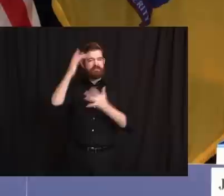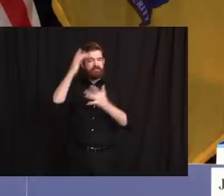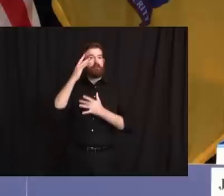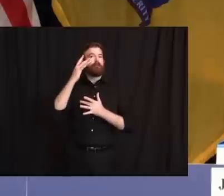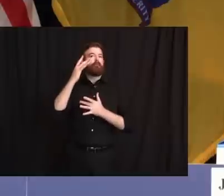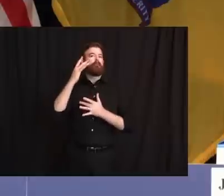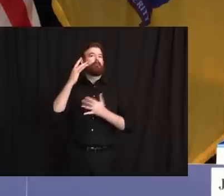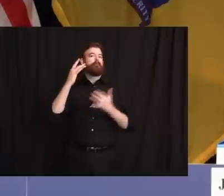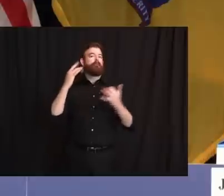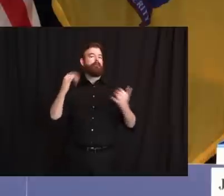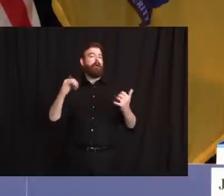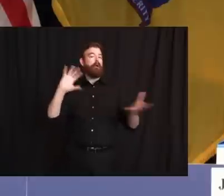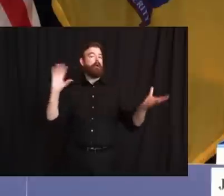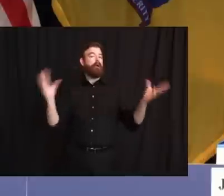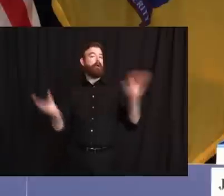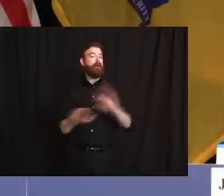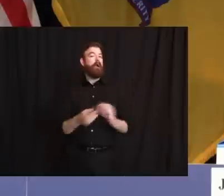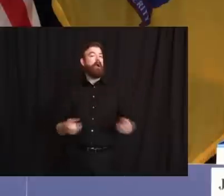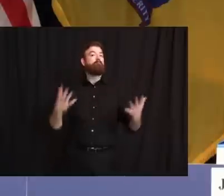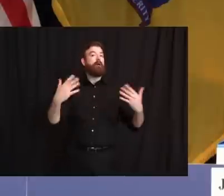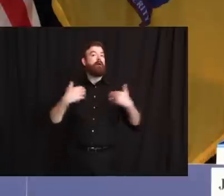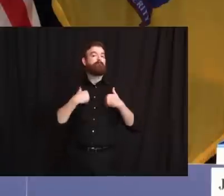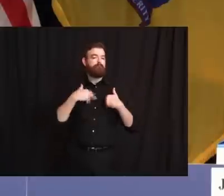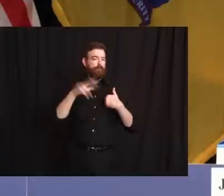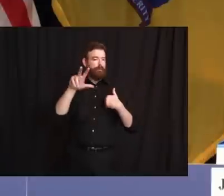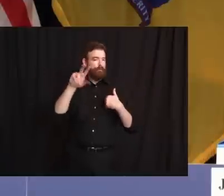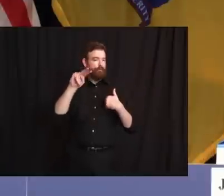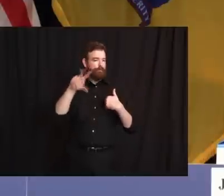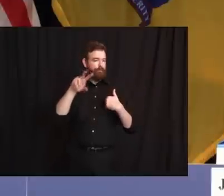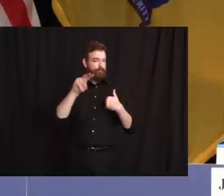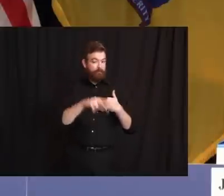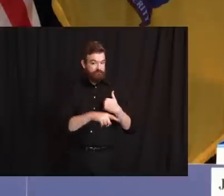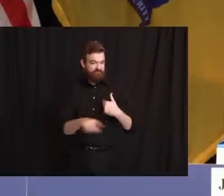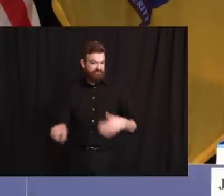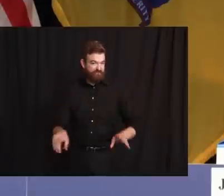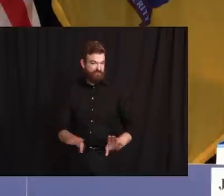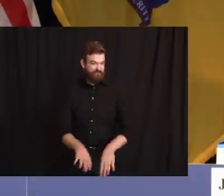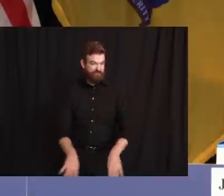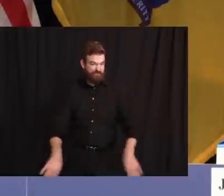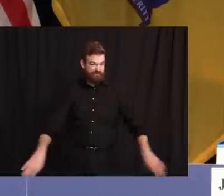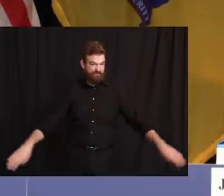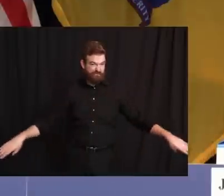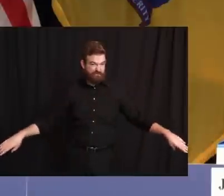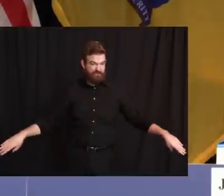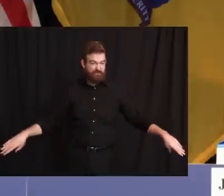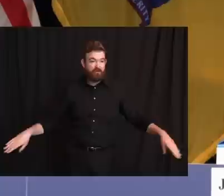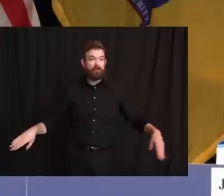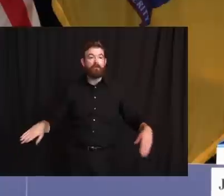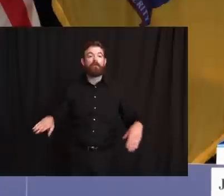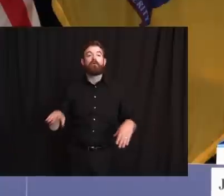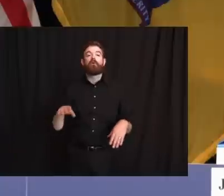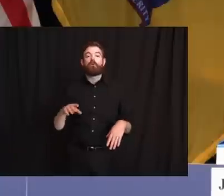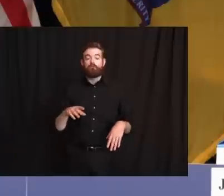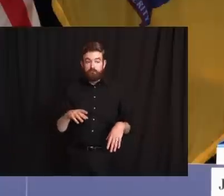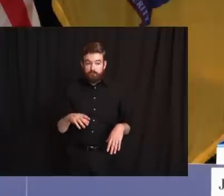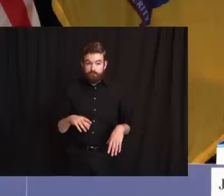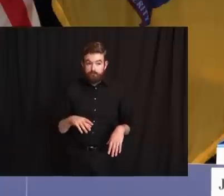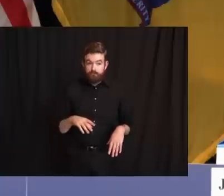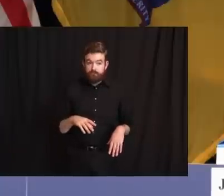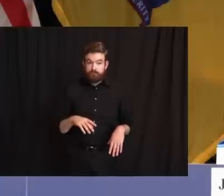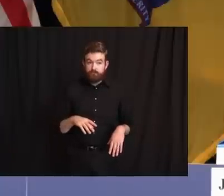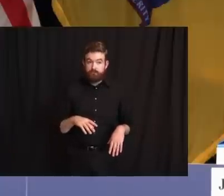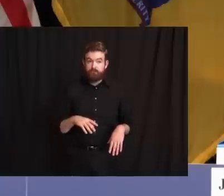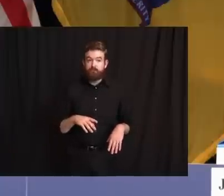The children affected have either tested positive for active COVID-19 infection or had